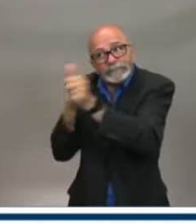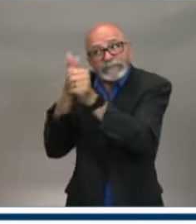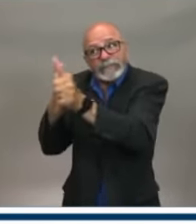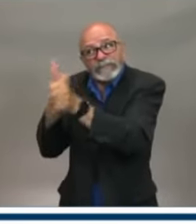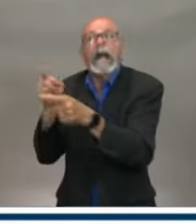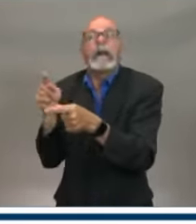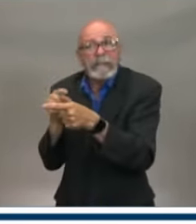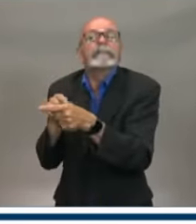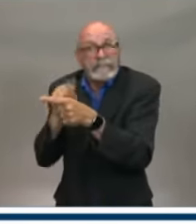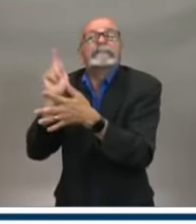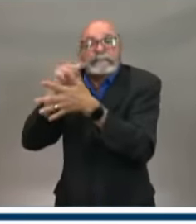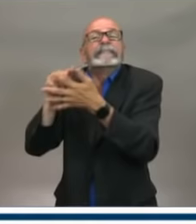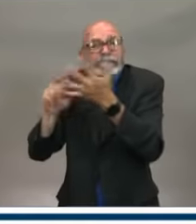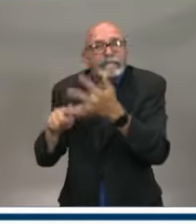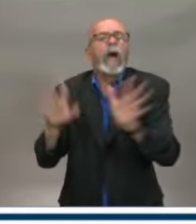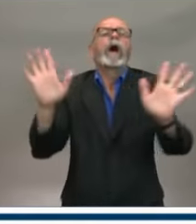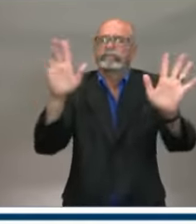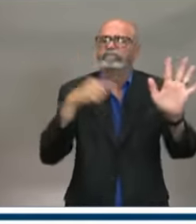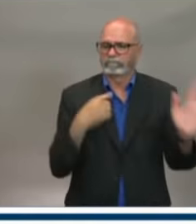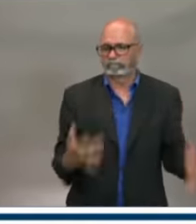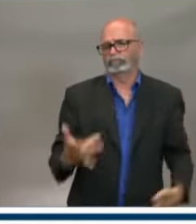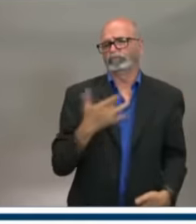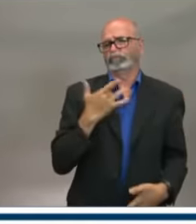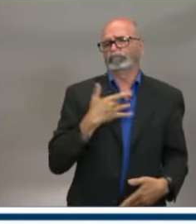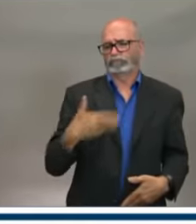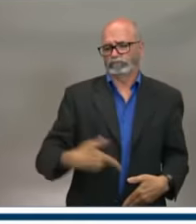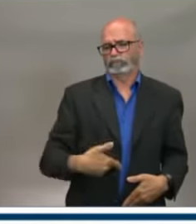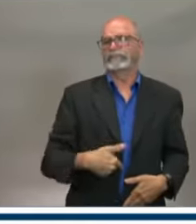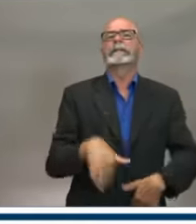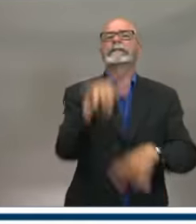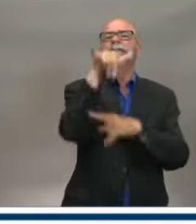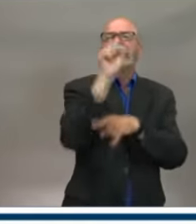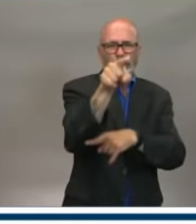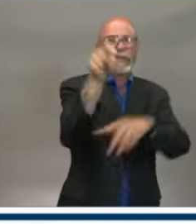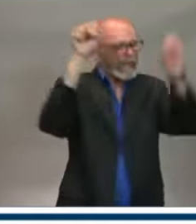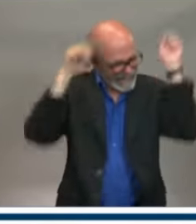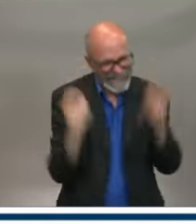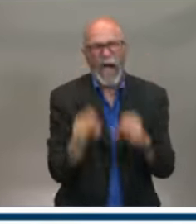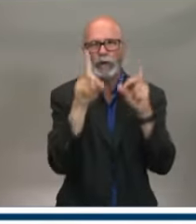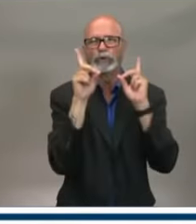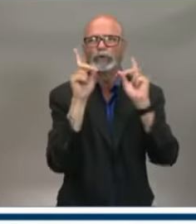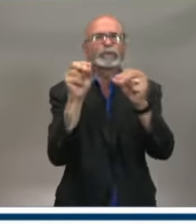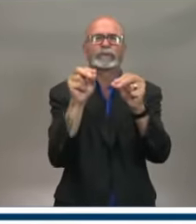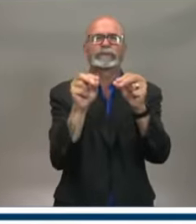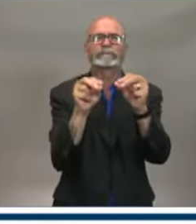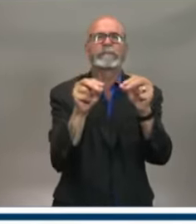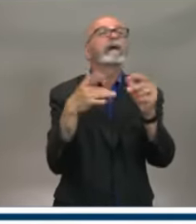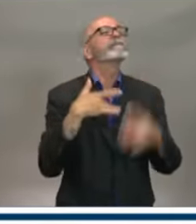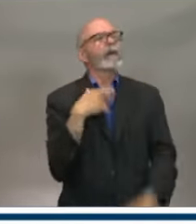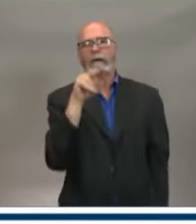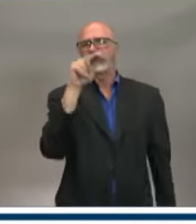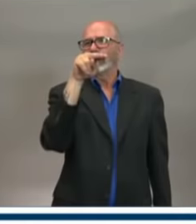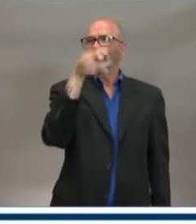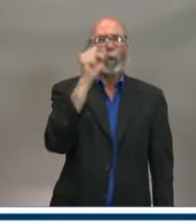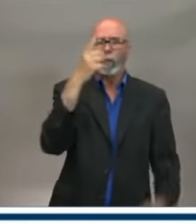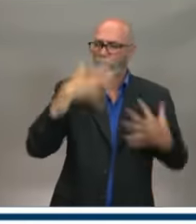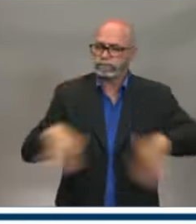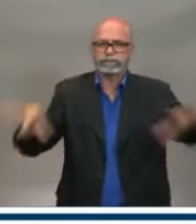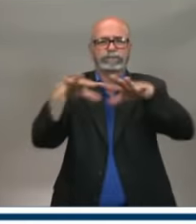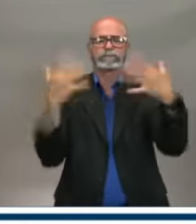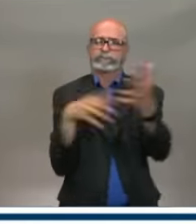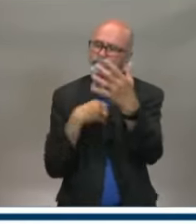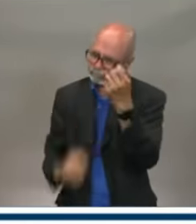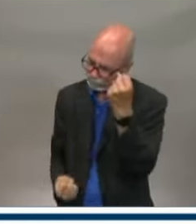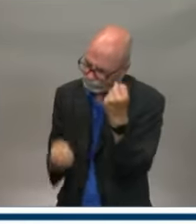I have every confidence that you can do this and I have confidence that Nova Scotians will support you. Let's be clear,